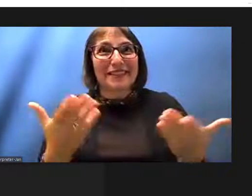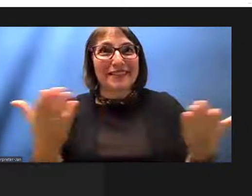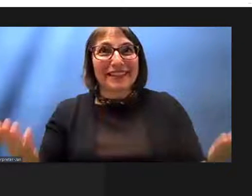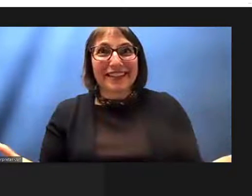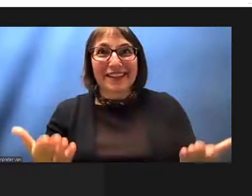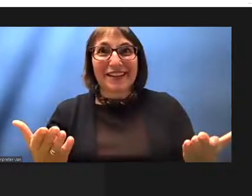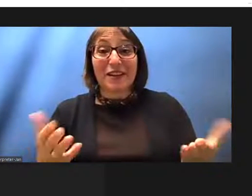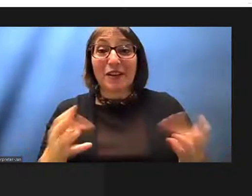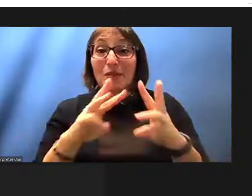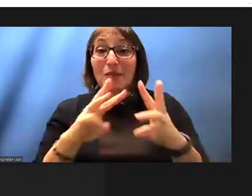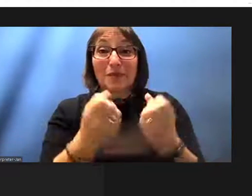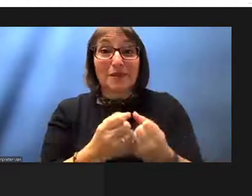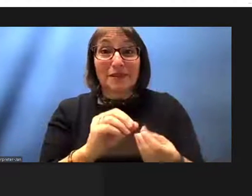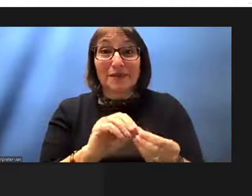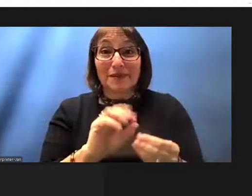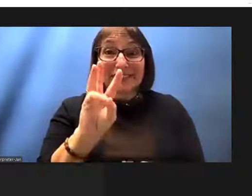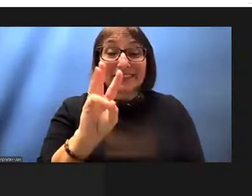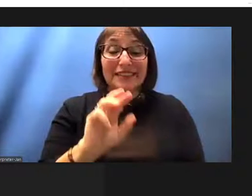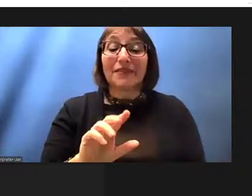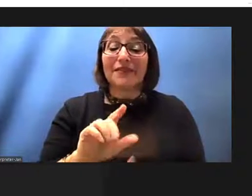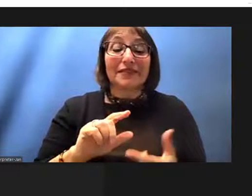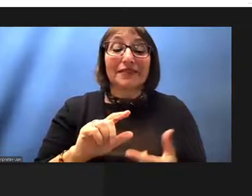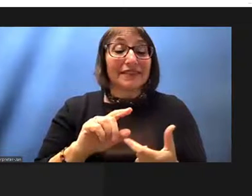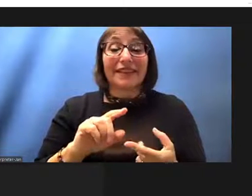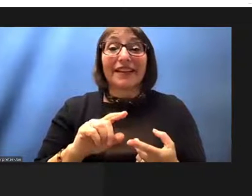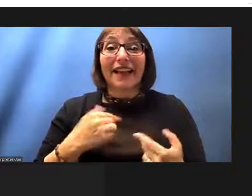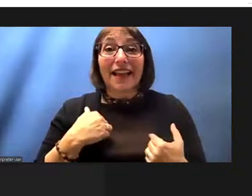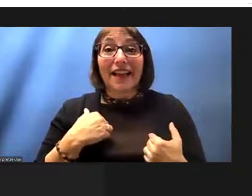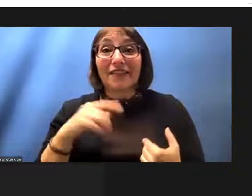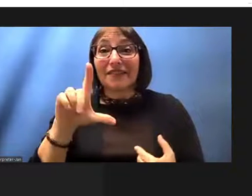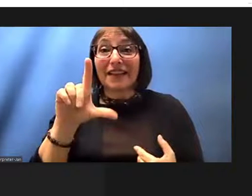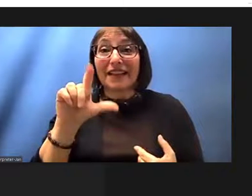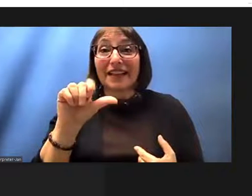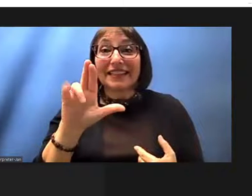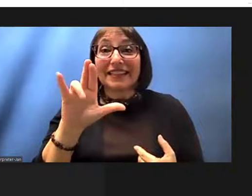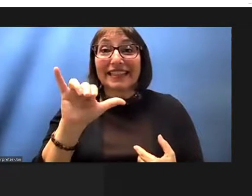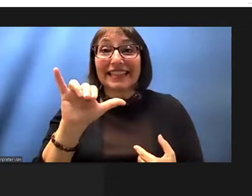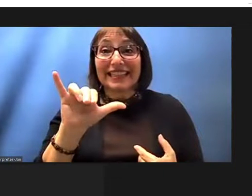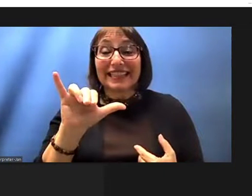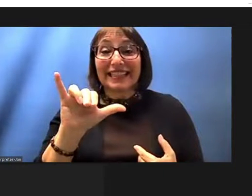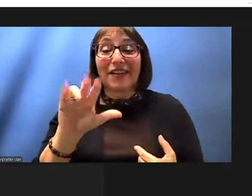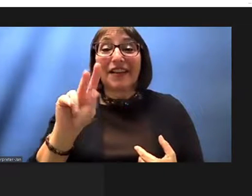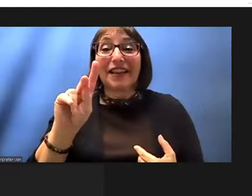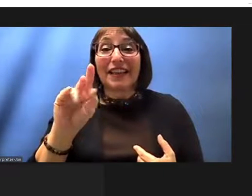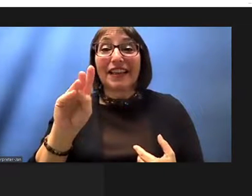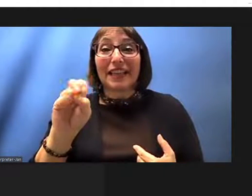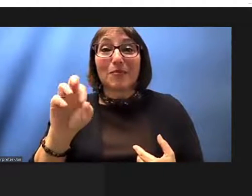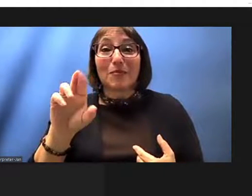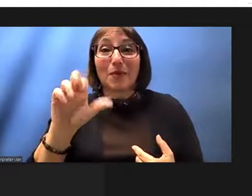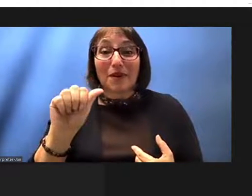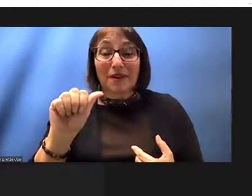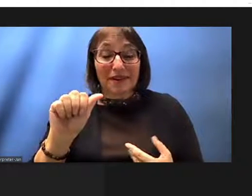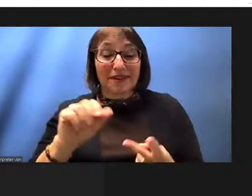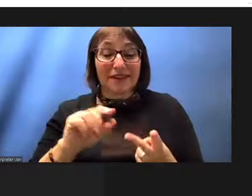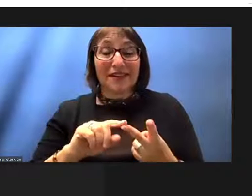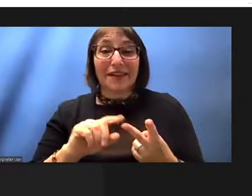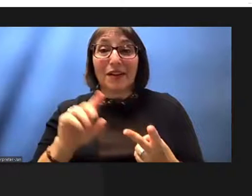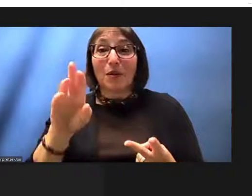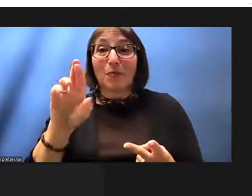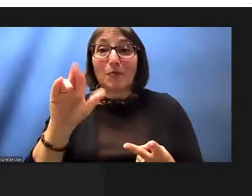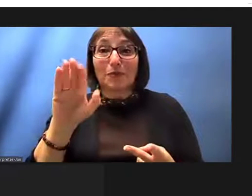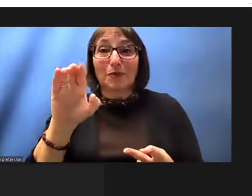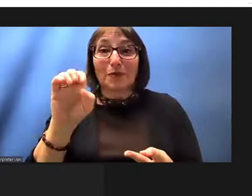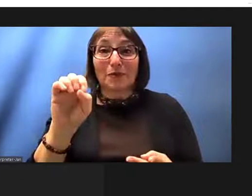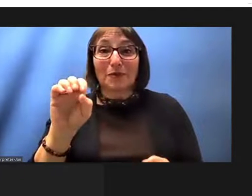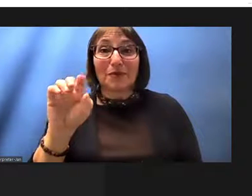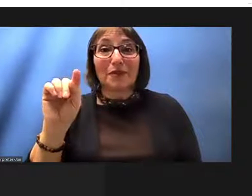larry kimura and bruce torres fisher and yeah i think i'll let you